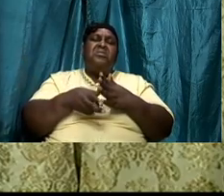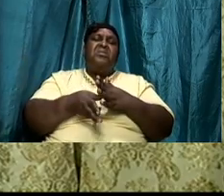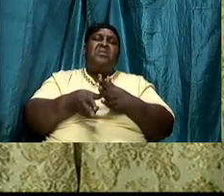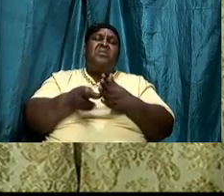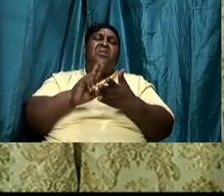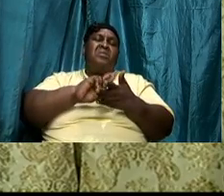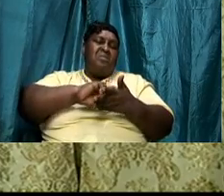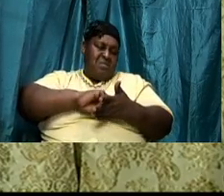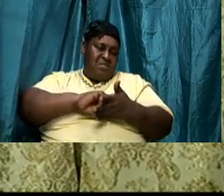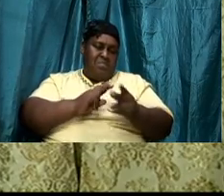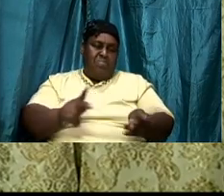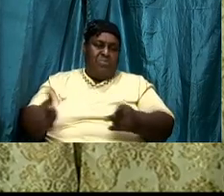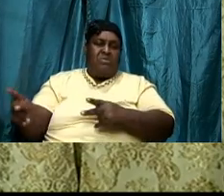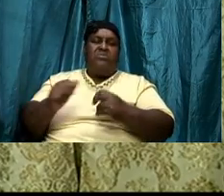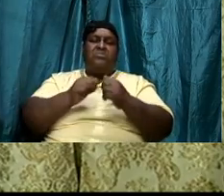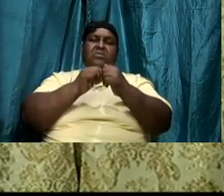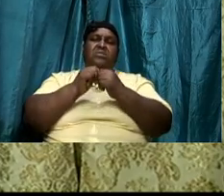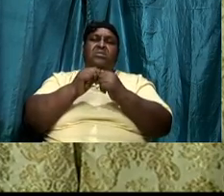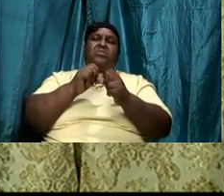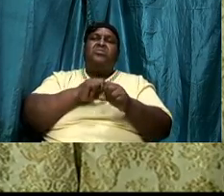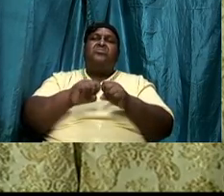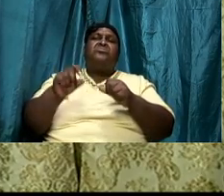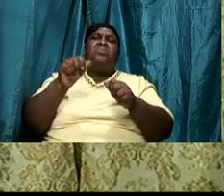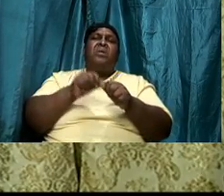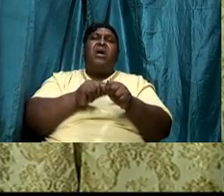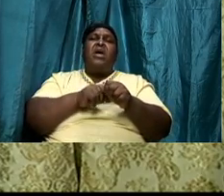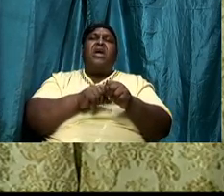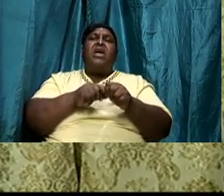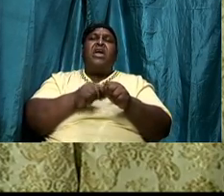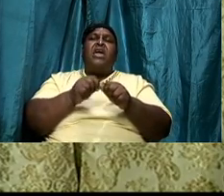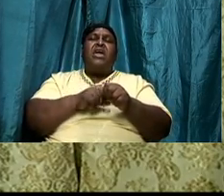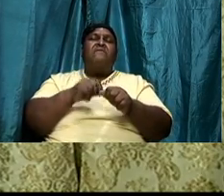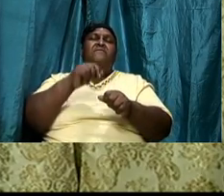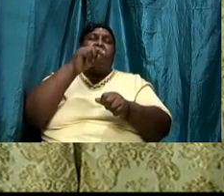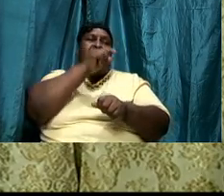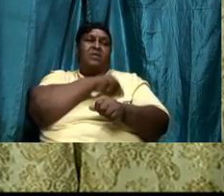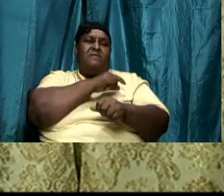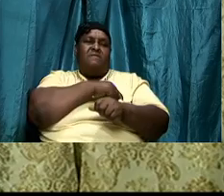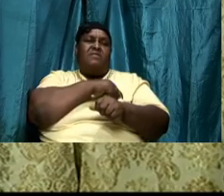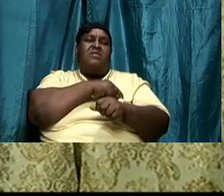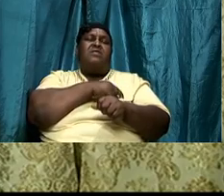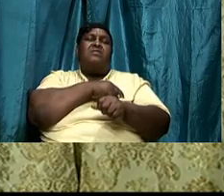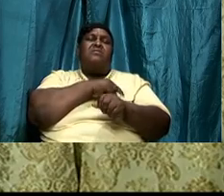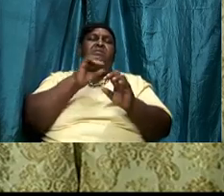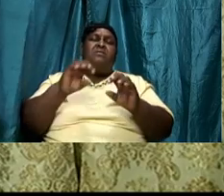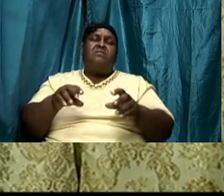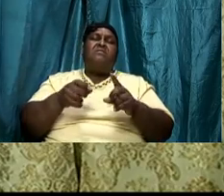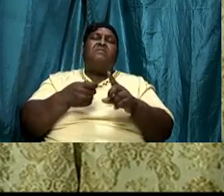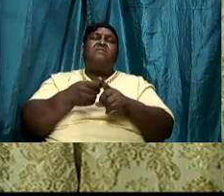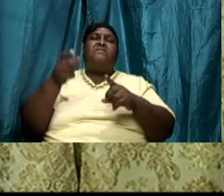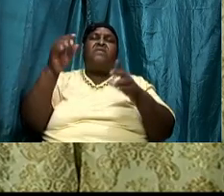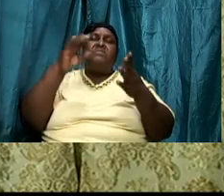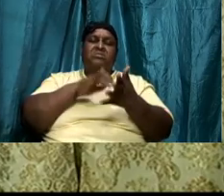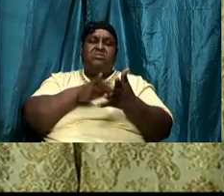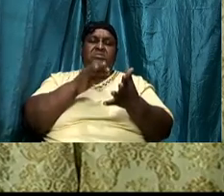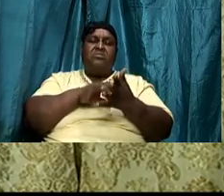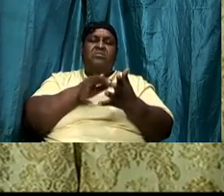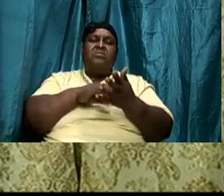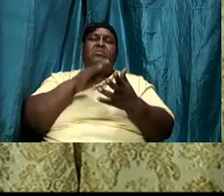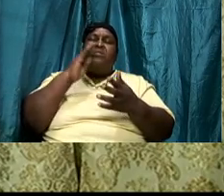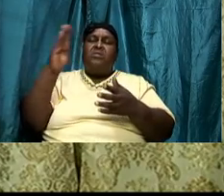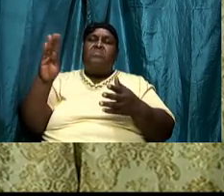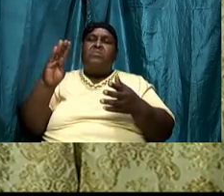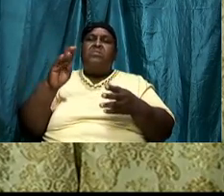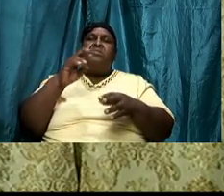together almighty God so that every benefit that can be derived from this study will be